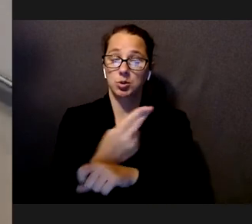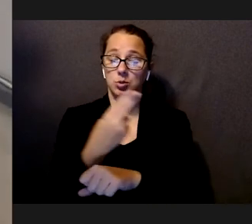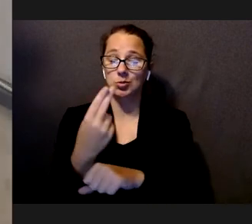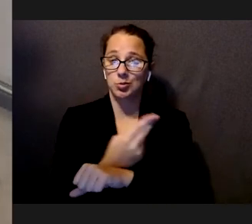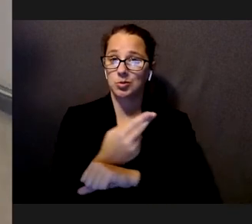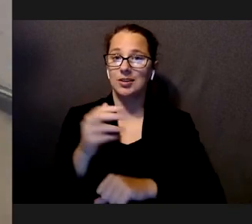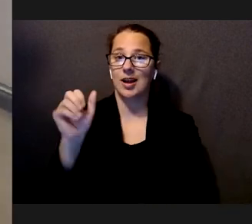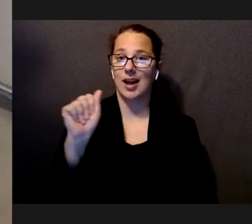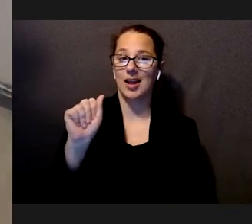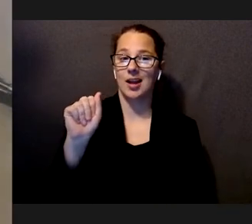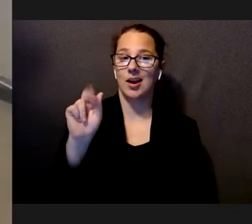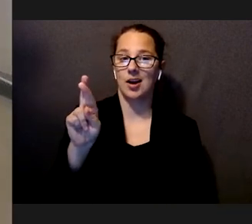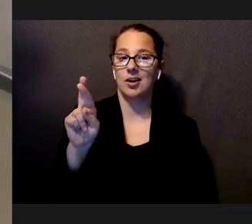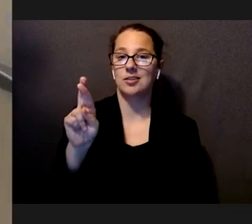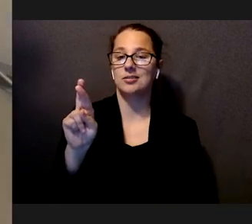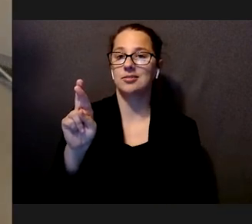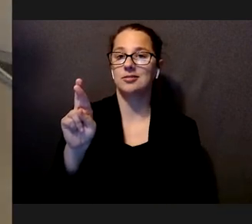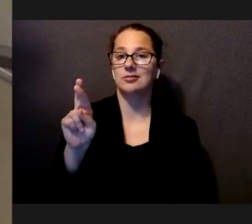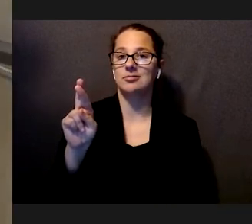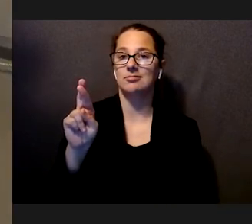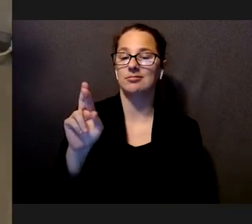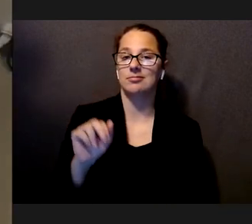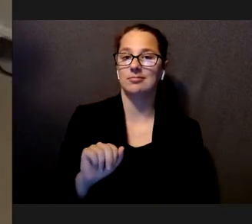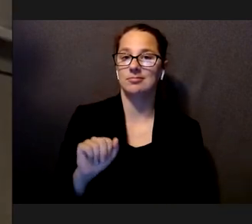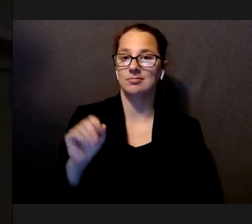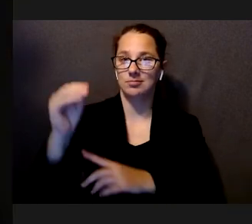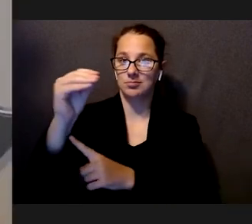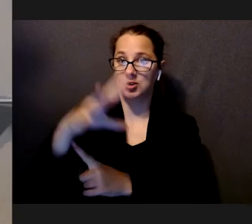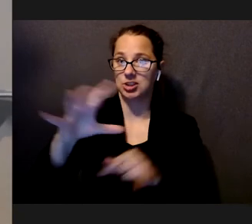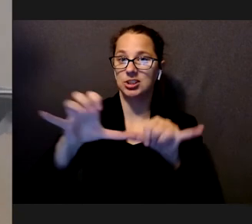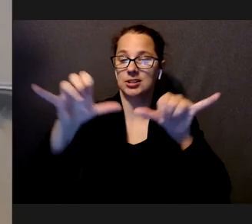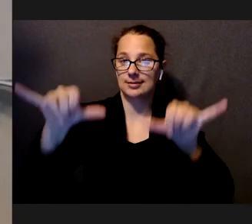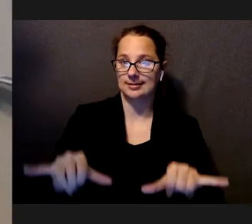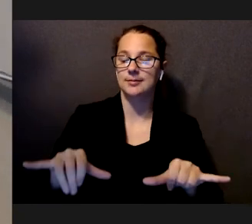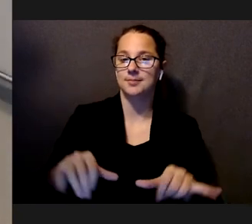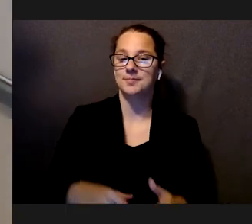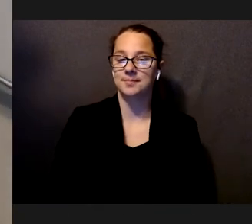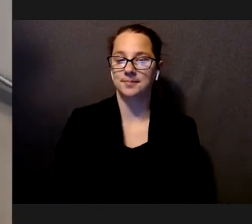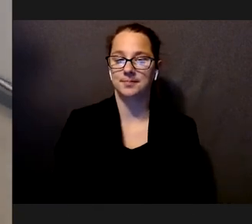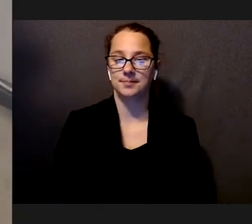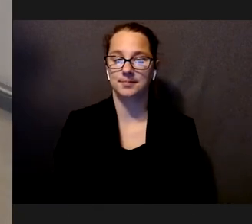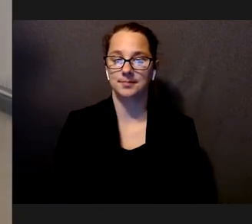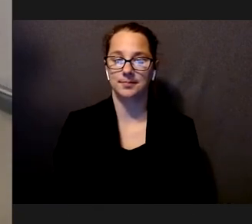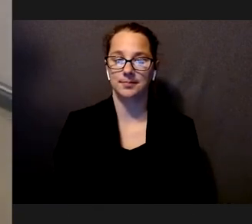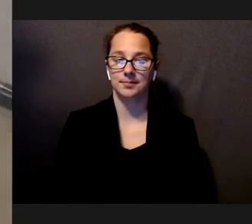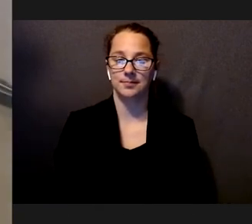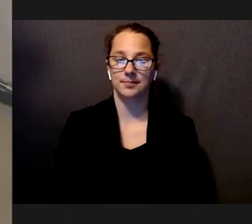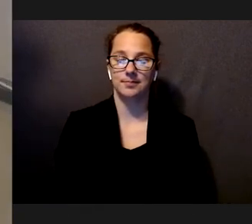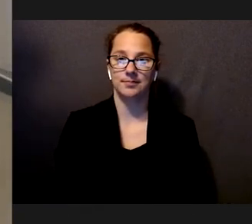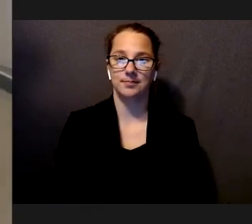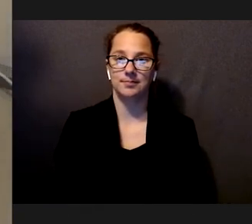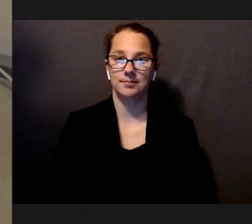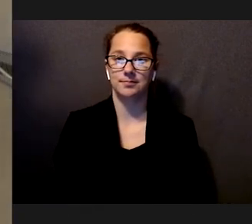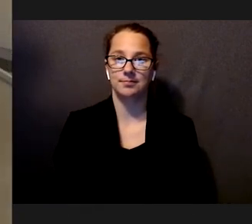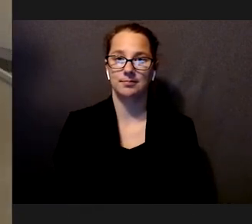using the augmented reality projections to help her